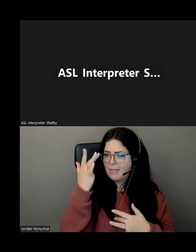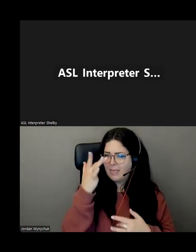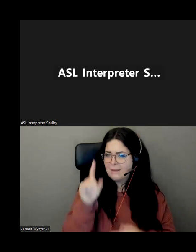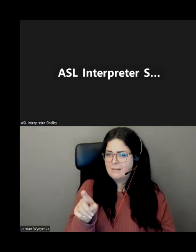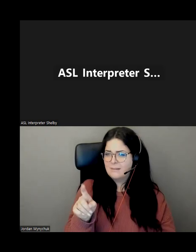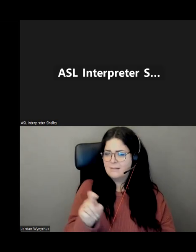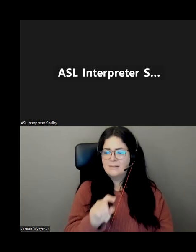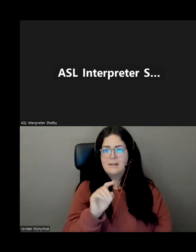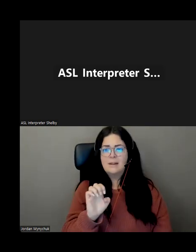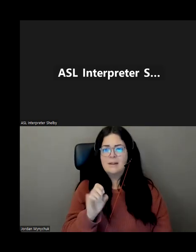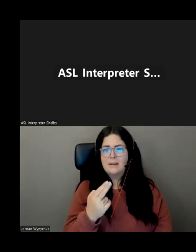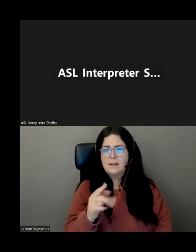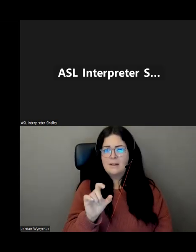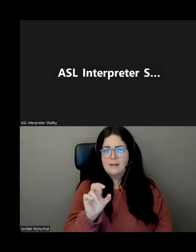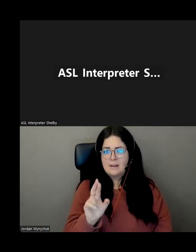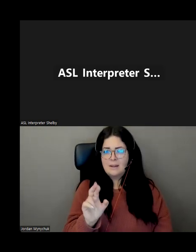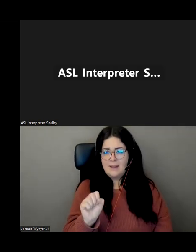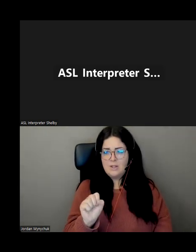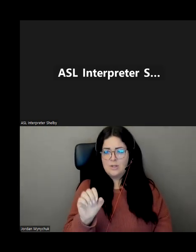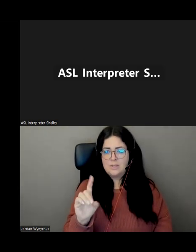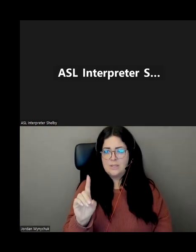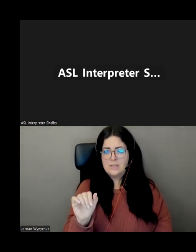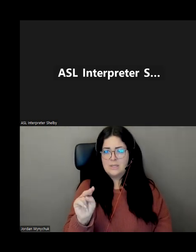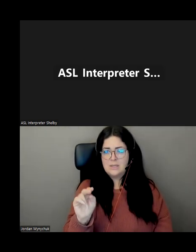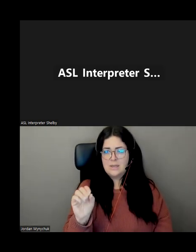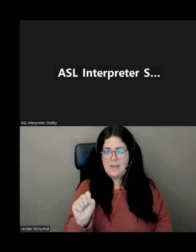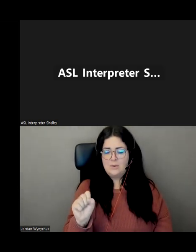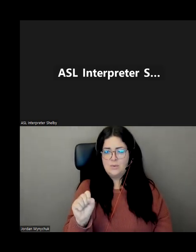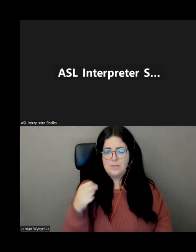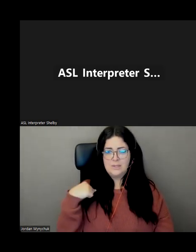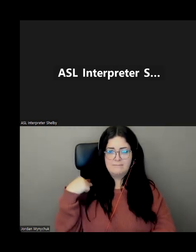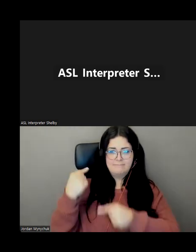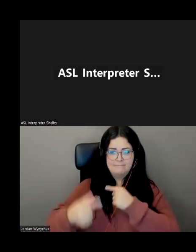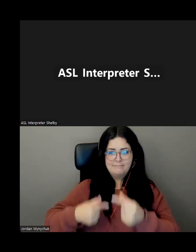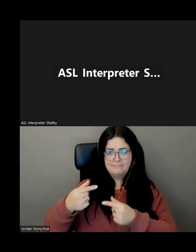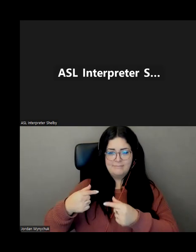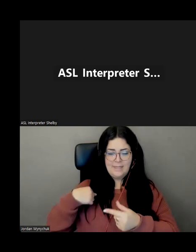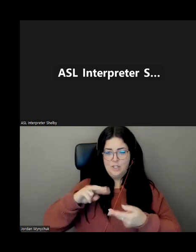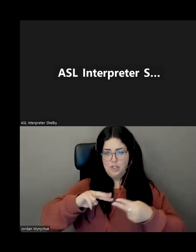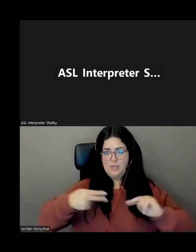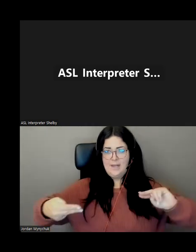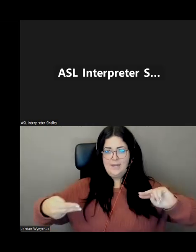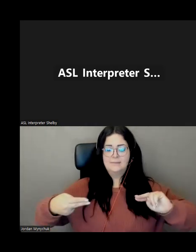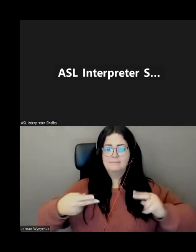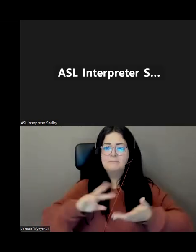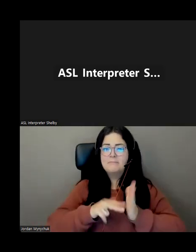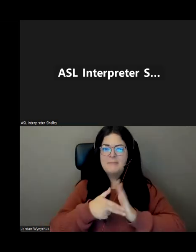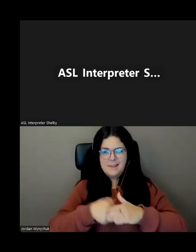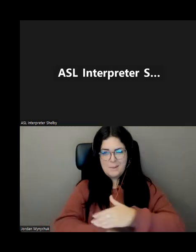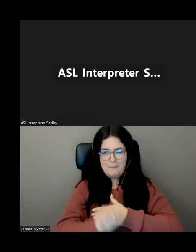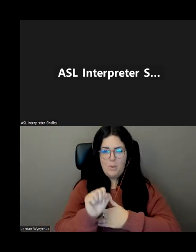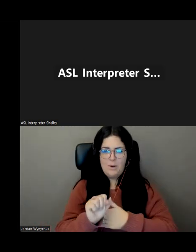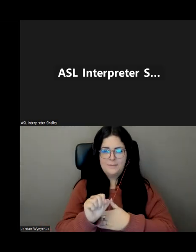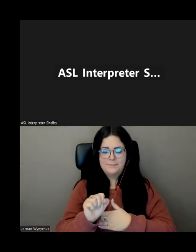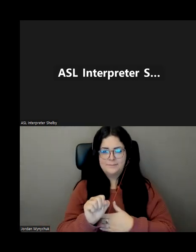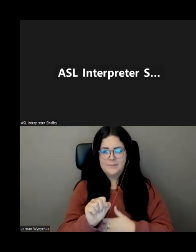well ellers danlos is a genetic condition so i was actually born with it um i didn't have stability or tone as a child